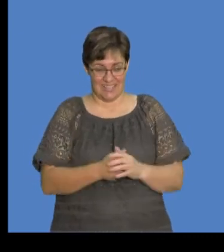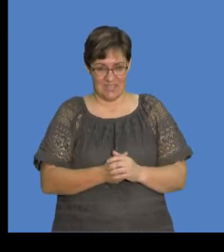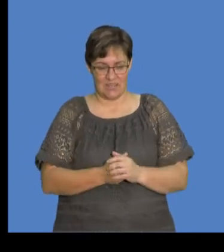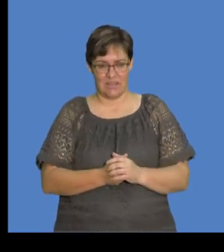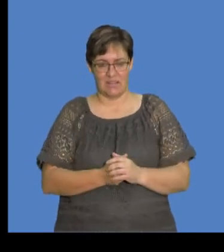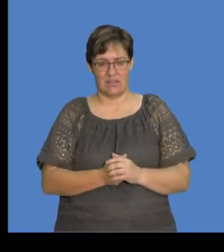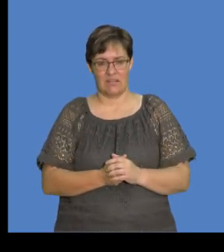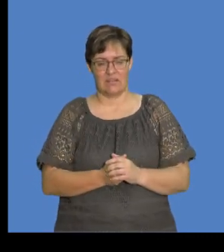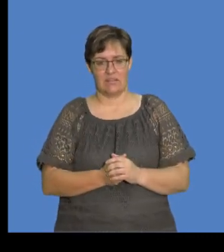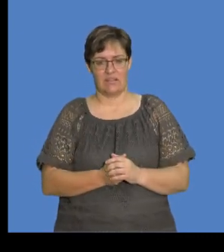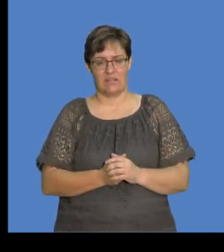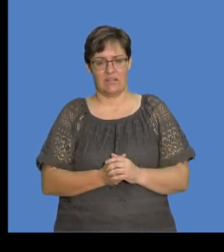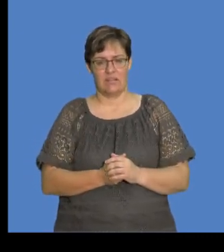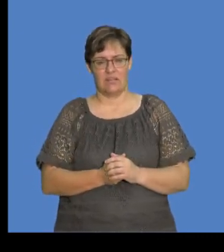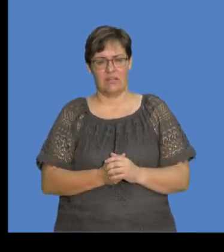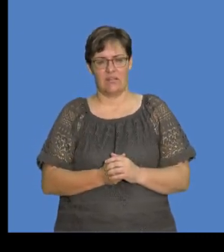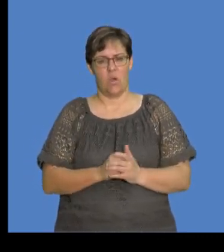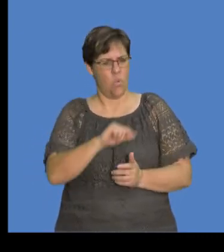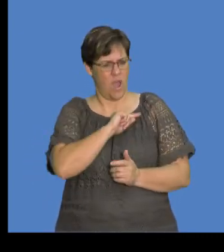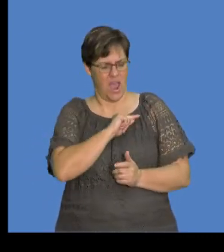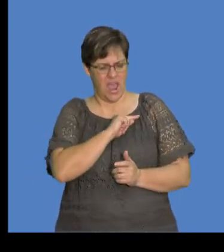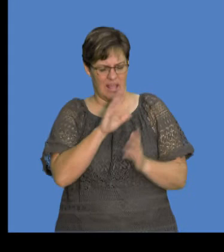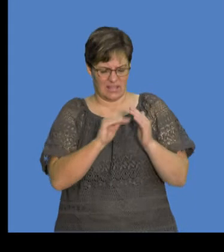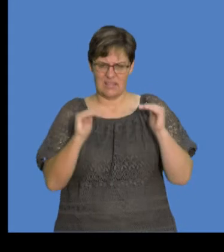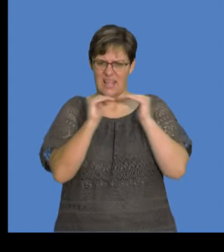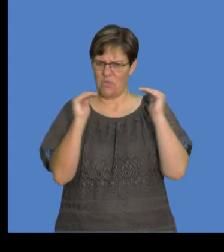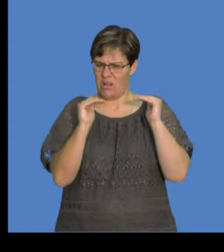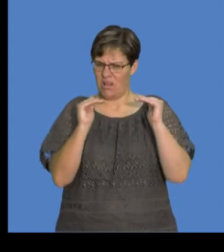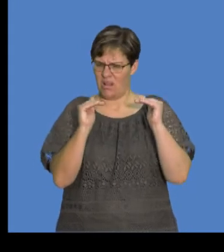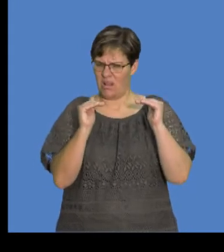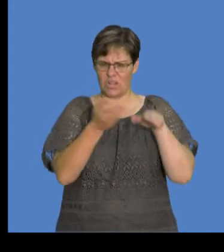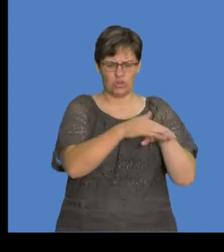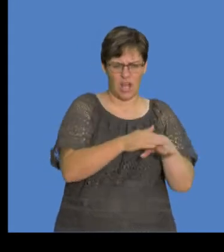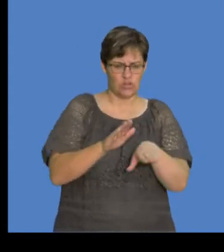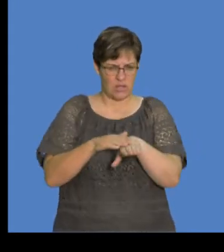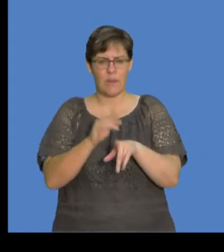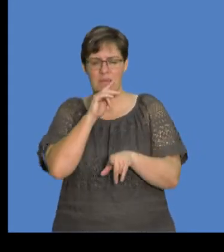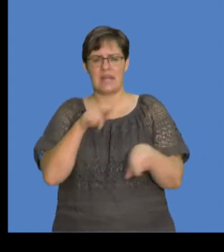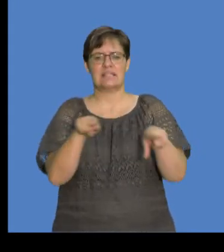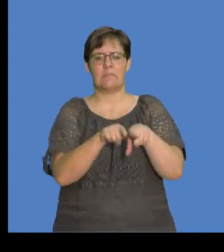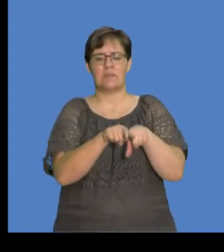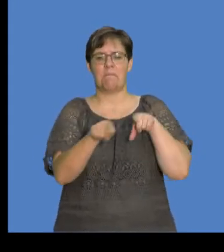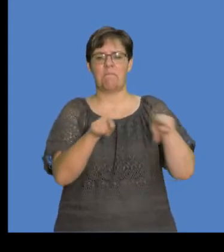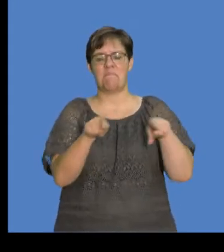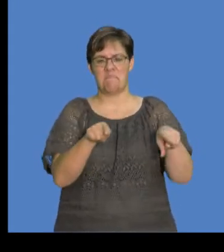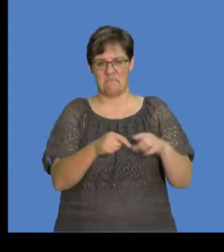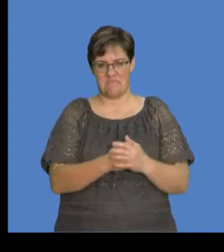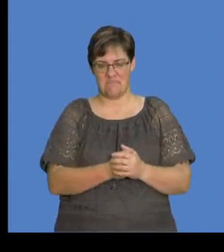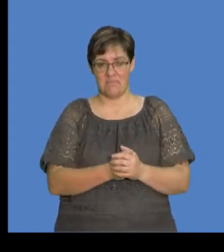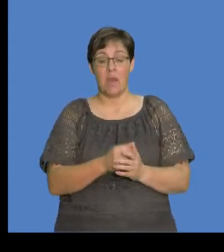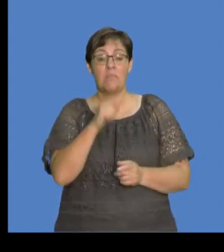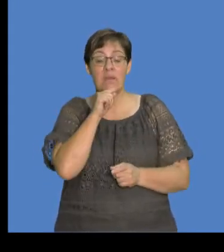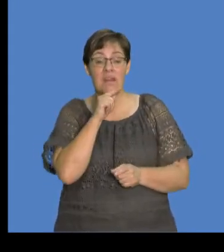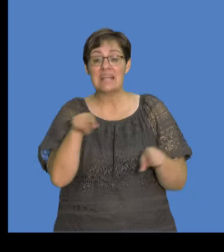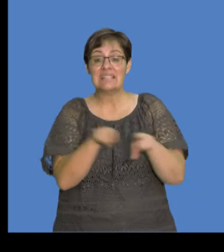them carries. But now there is a, because now they are equal in terms of charge, now they are identical, they are like charges. We know